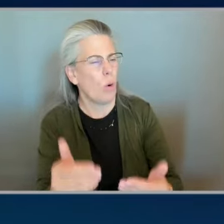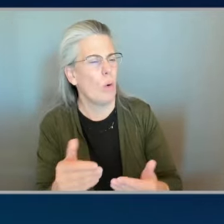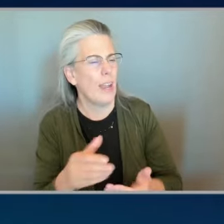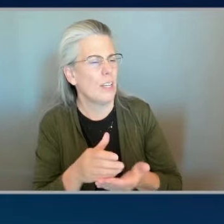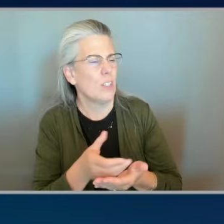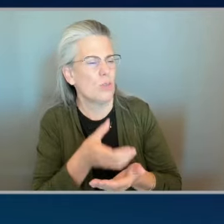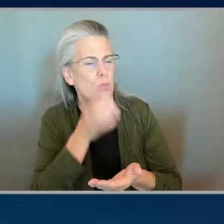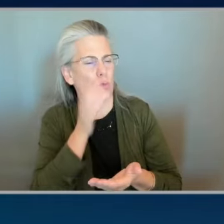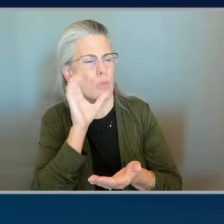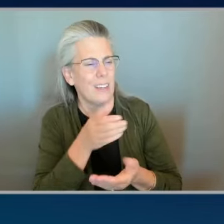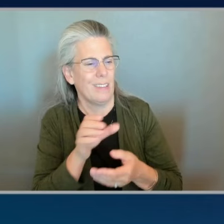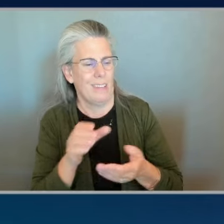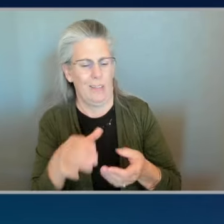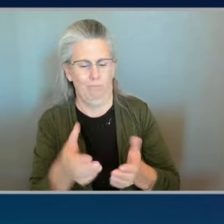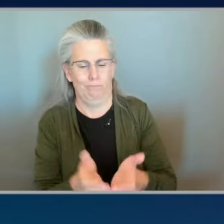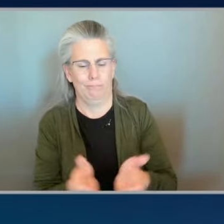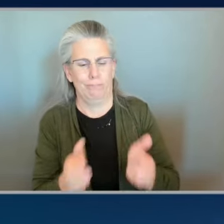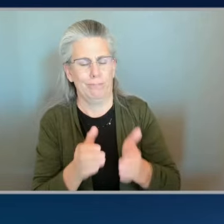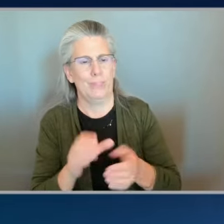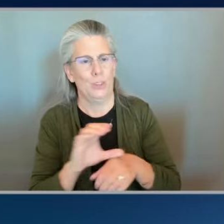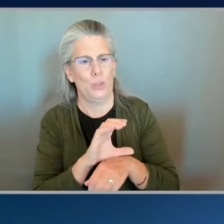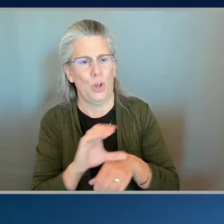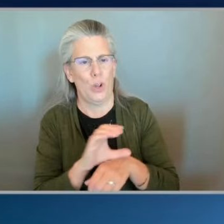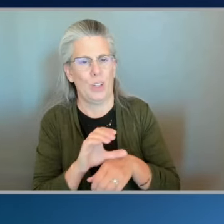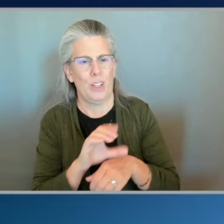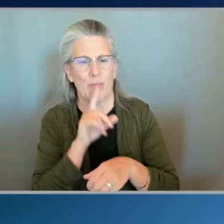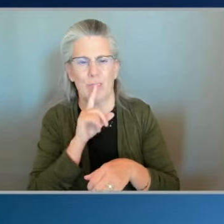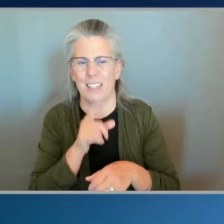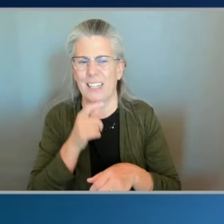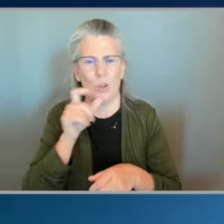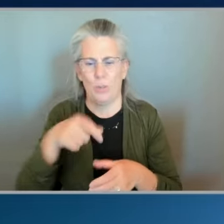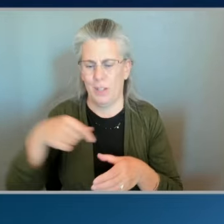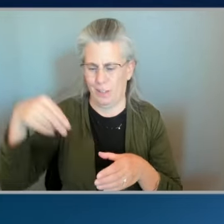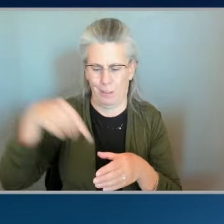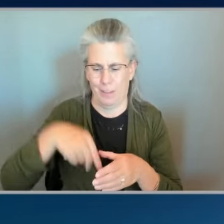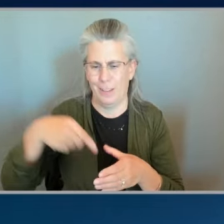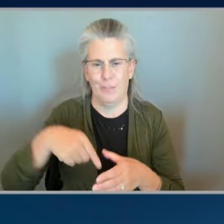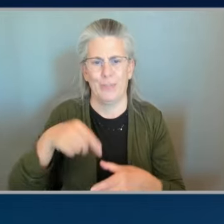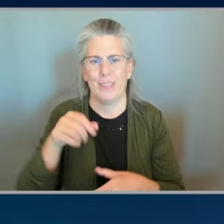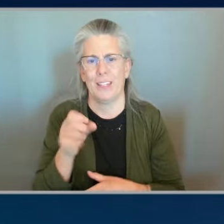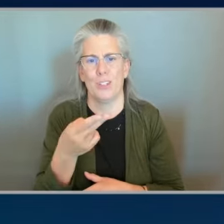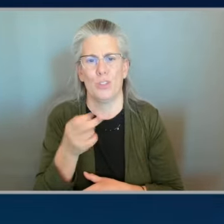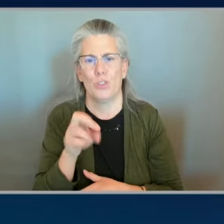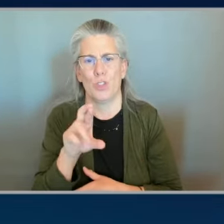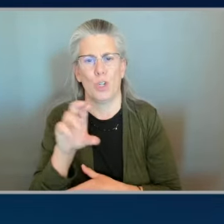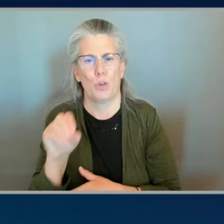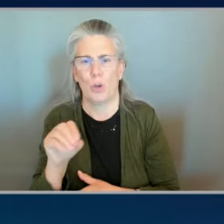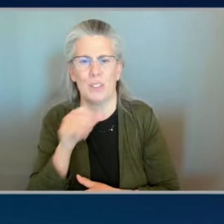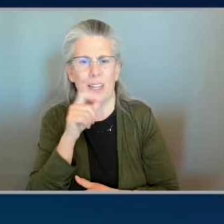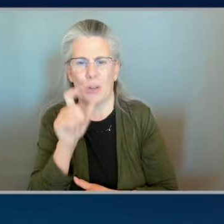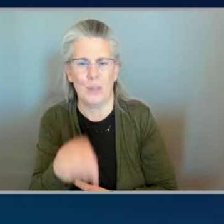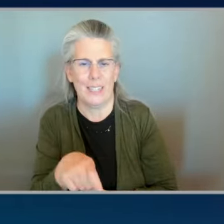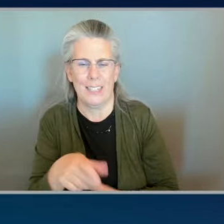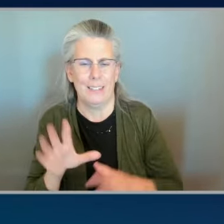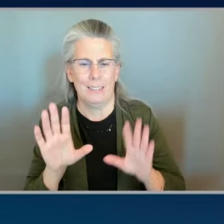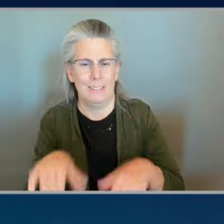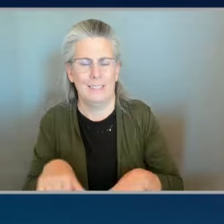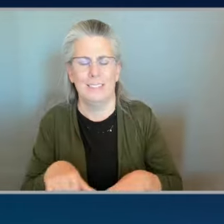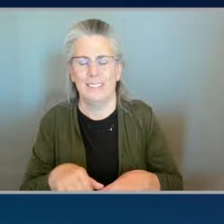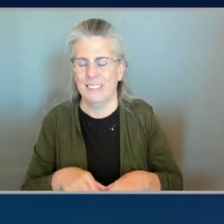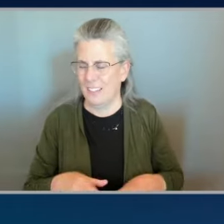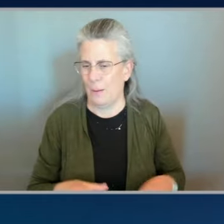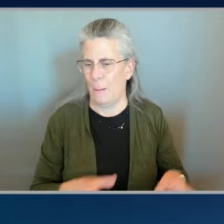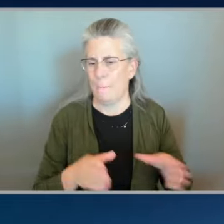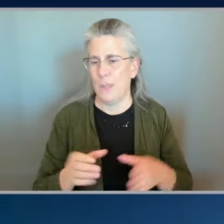churros it's kind of getting in the way of the chocolate um but that madrid like a local expert curated